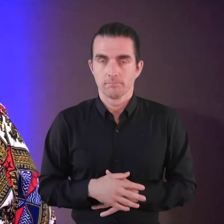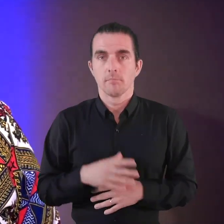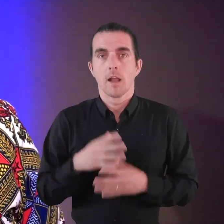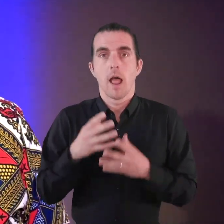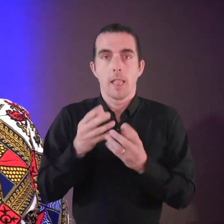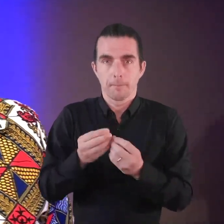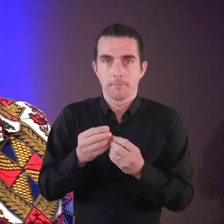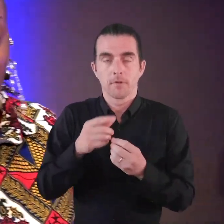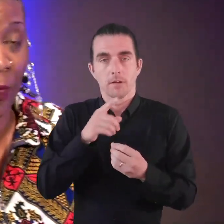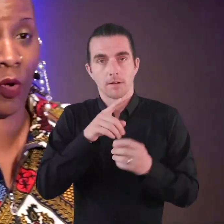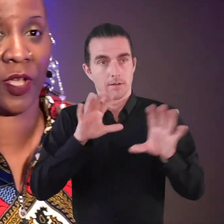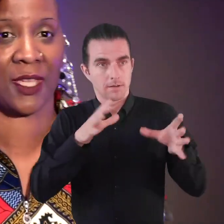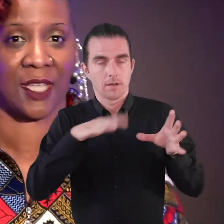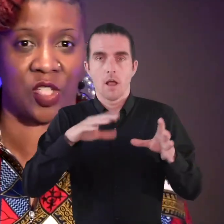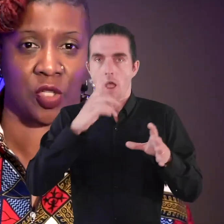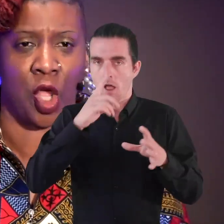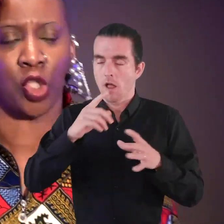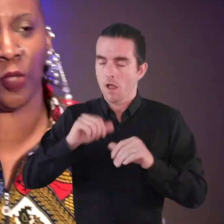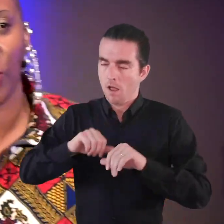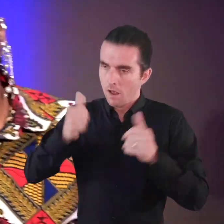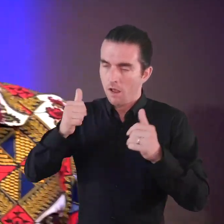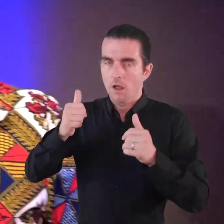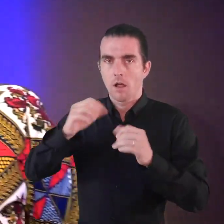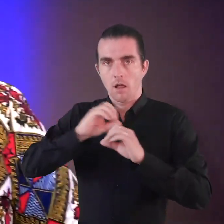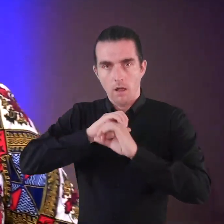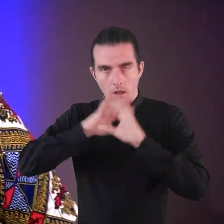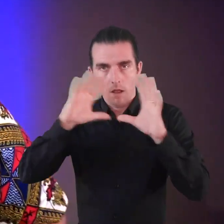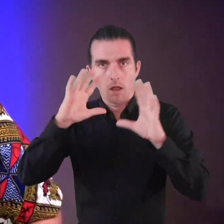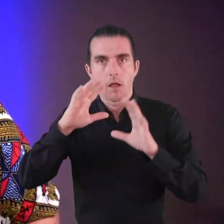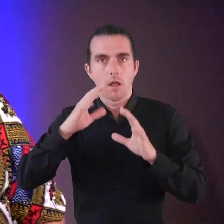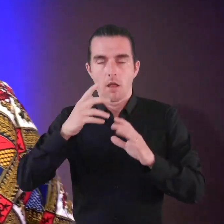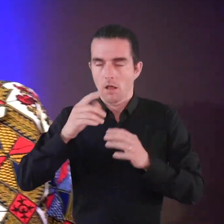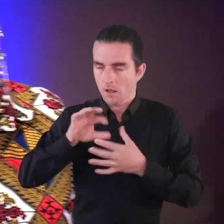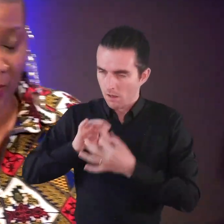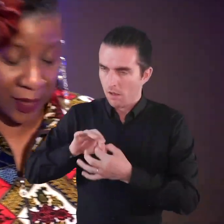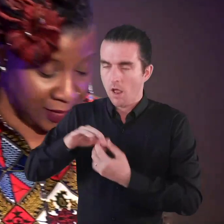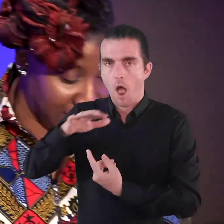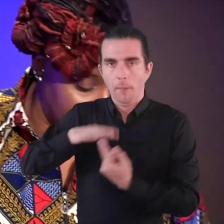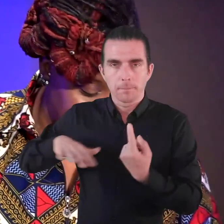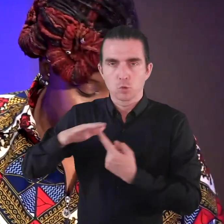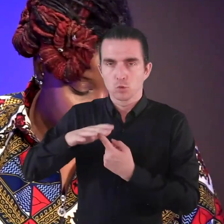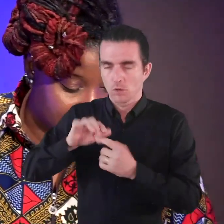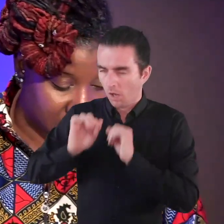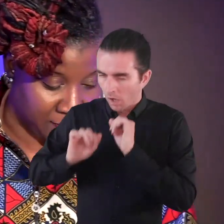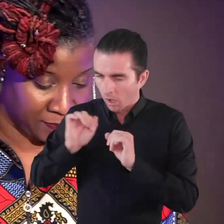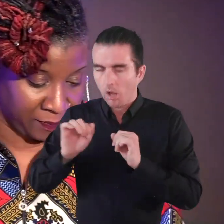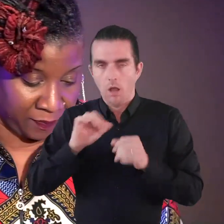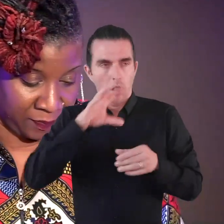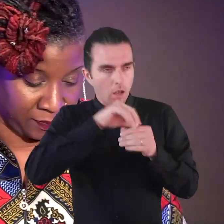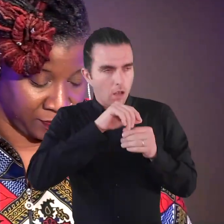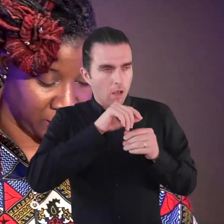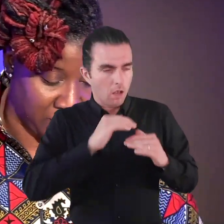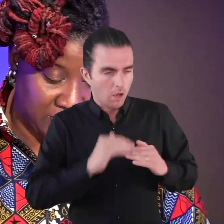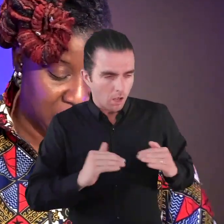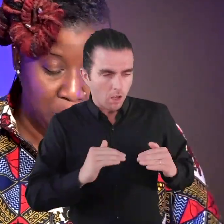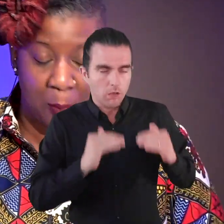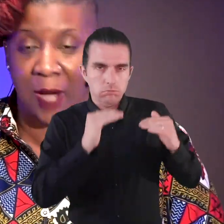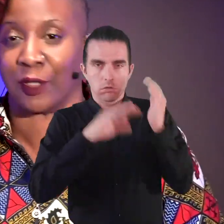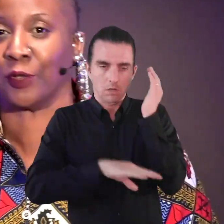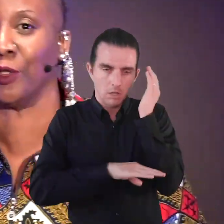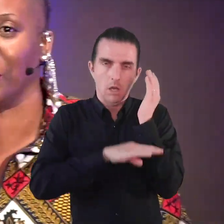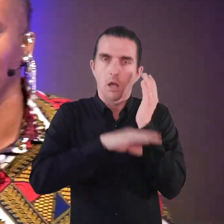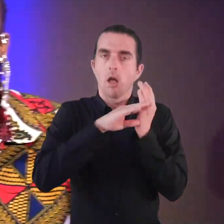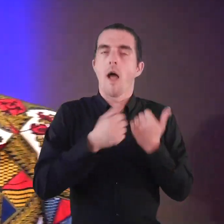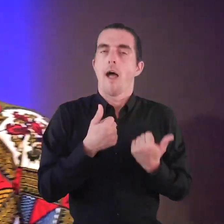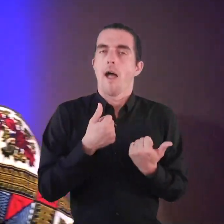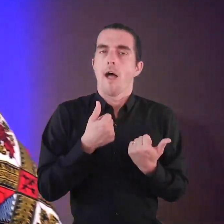and help the same organisation communicate better with the communities that it serves. So this is not